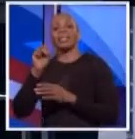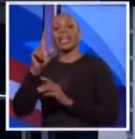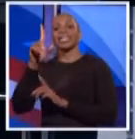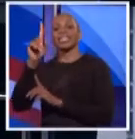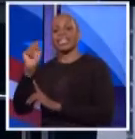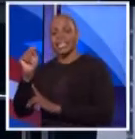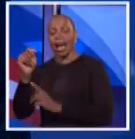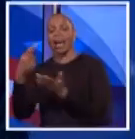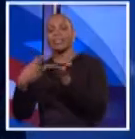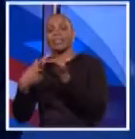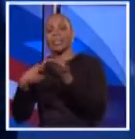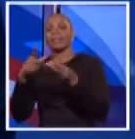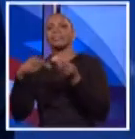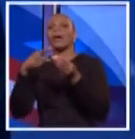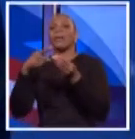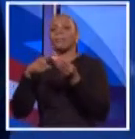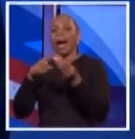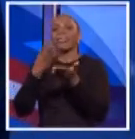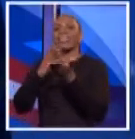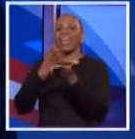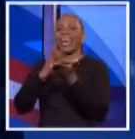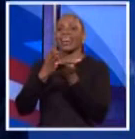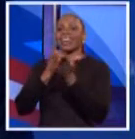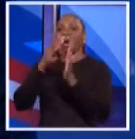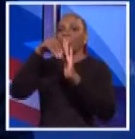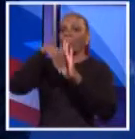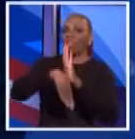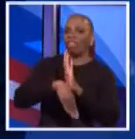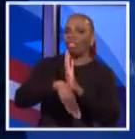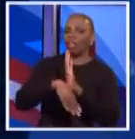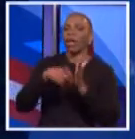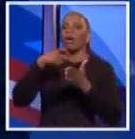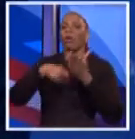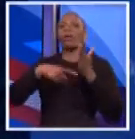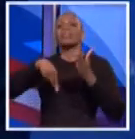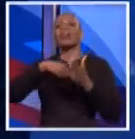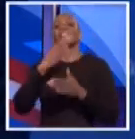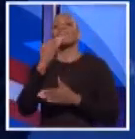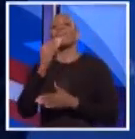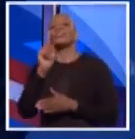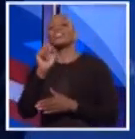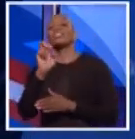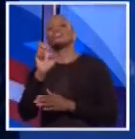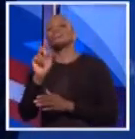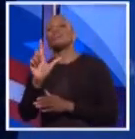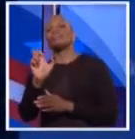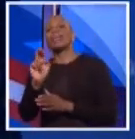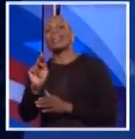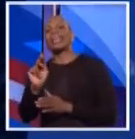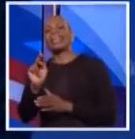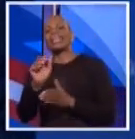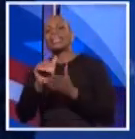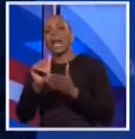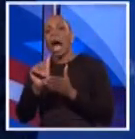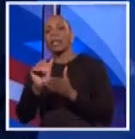to the economic cataclysm that cost us the $14 trillion. Some of us were saying to Wall Street, you're driving over the cliff. Stop. Put on the brakes.